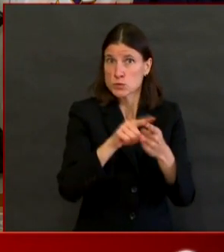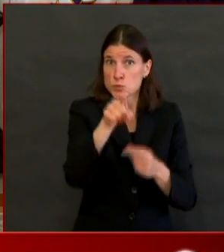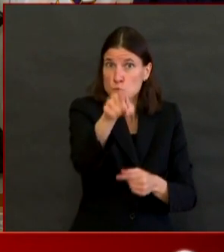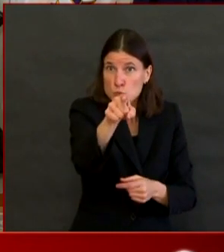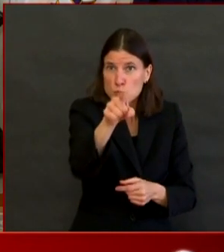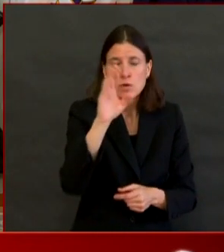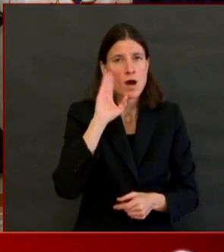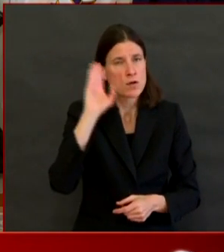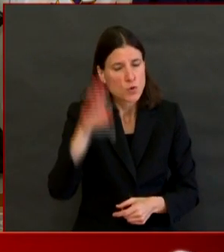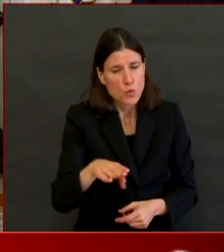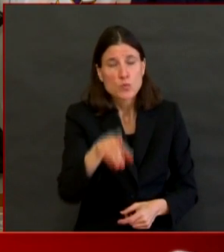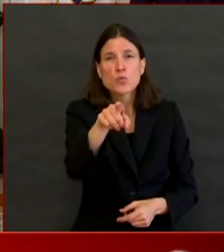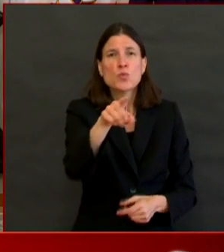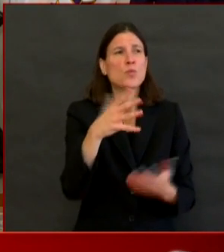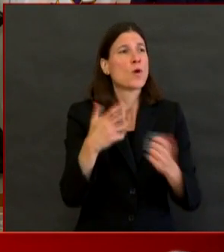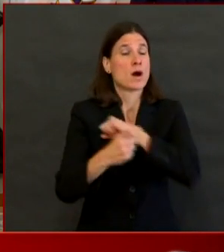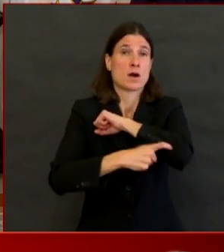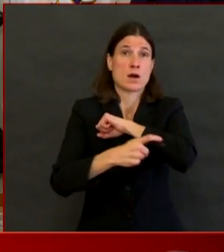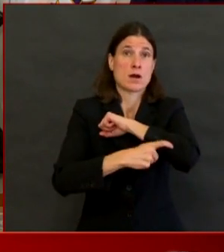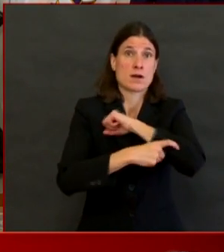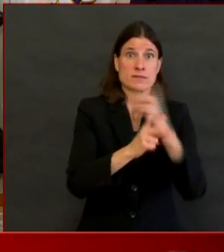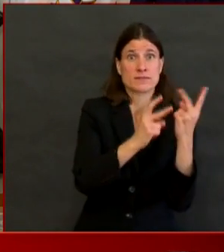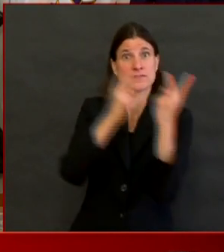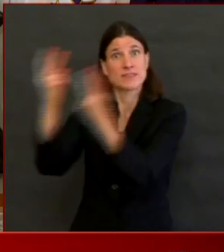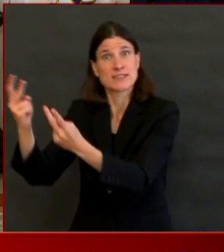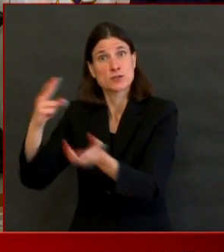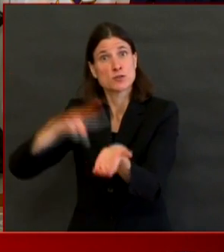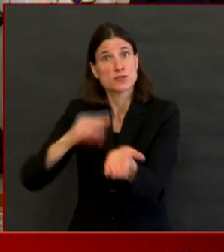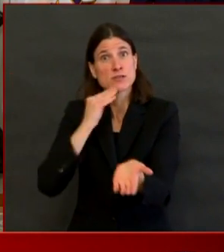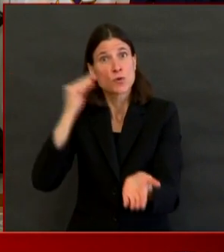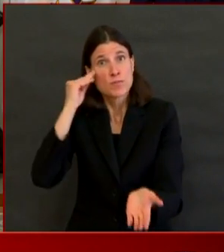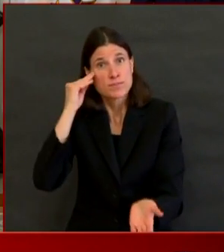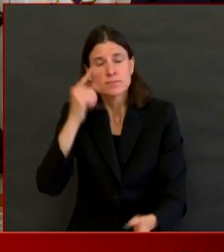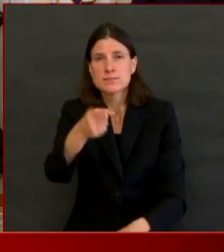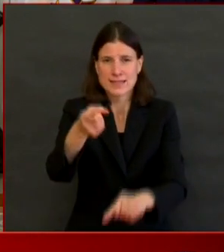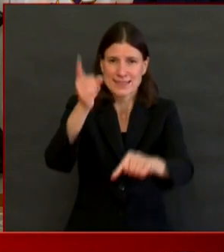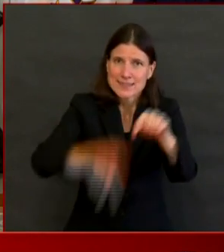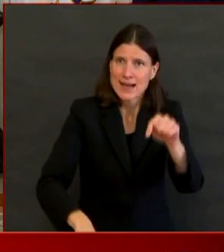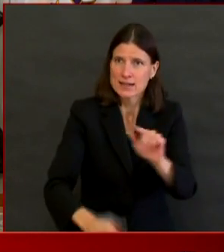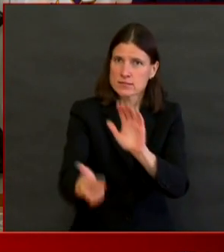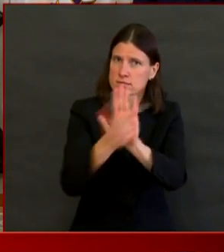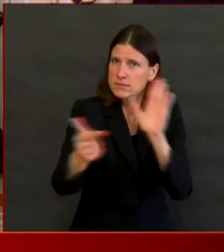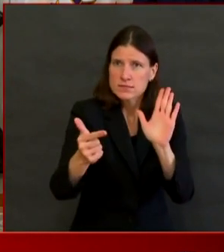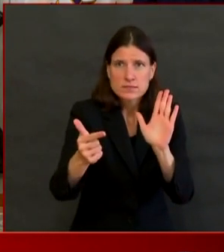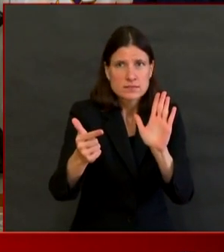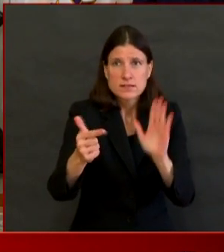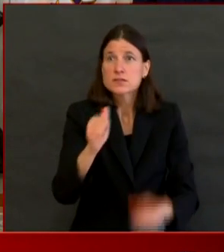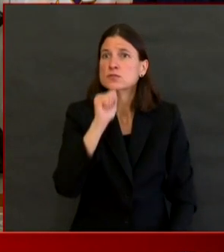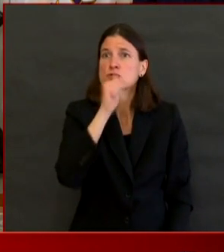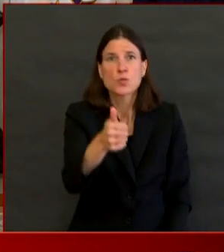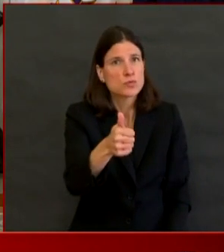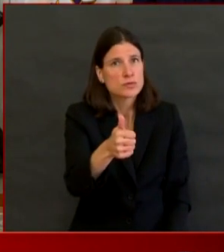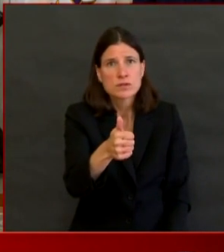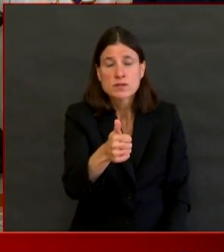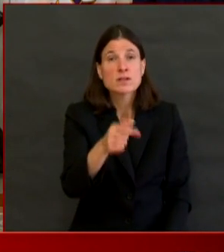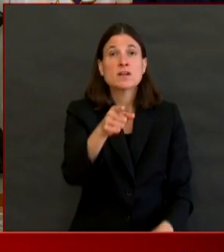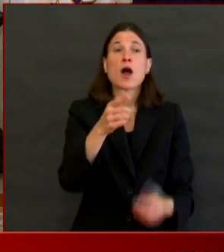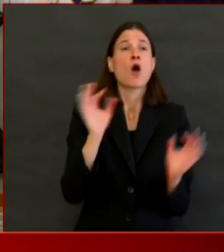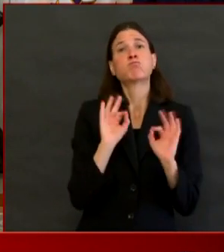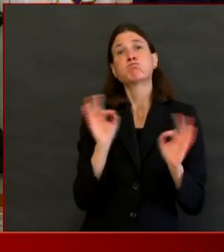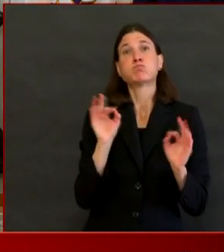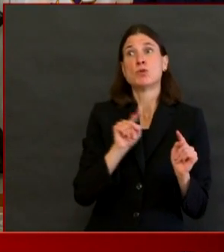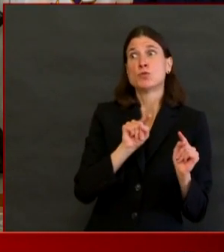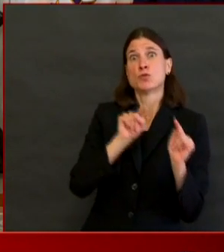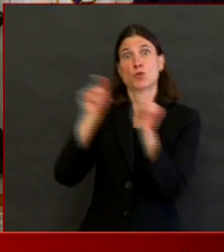facilities. These facilities are also taking the very aggressive approaches that we have in place,